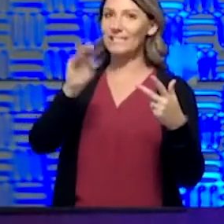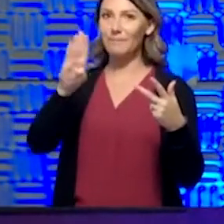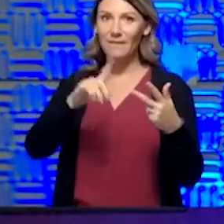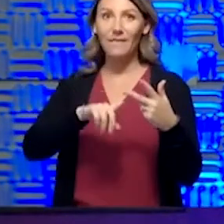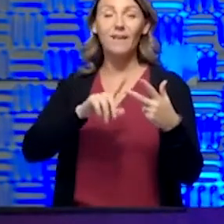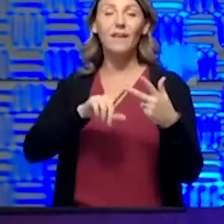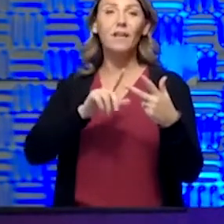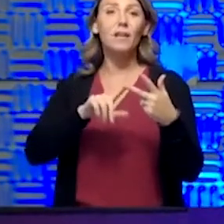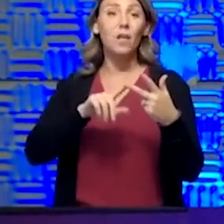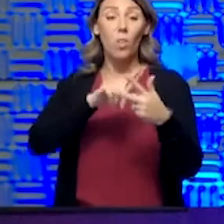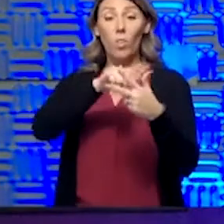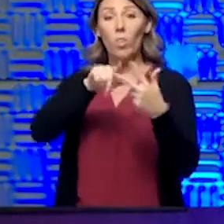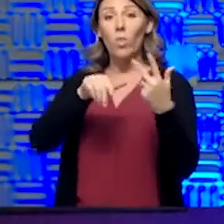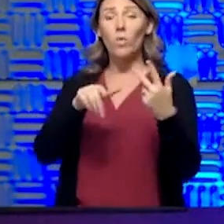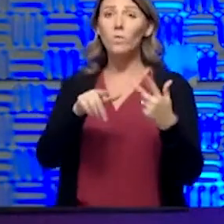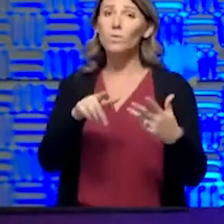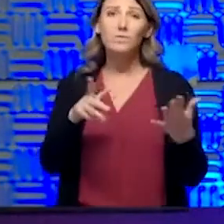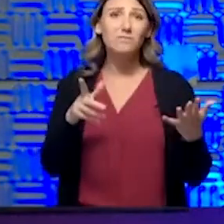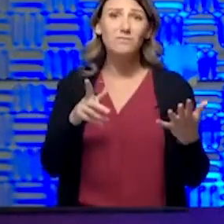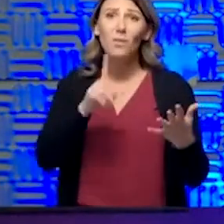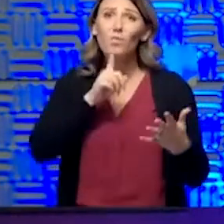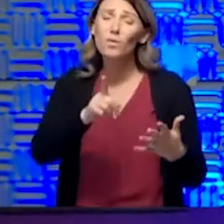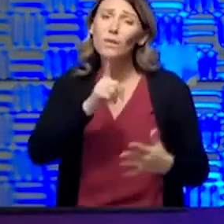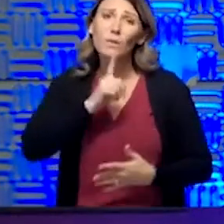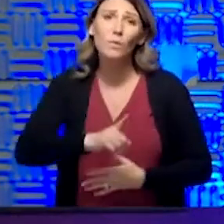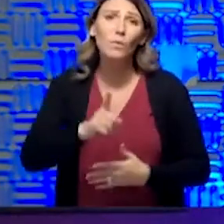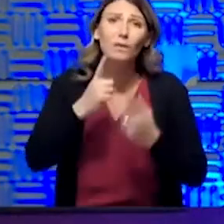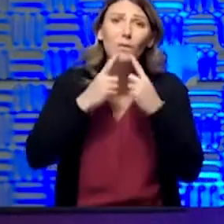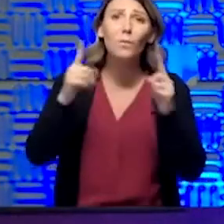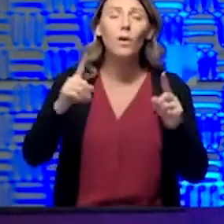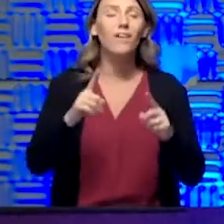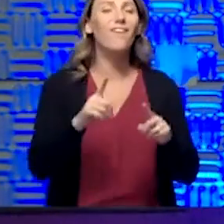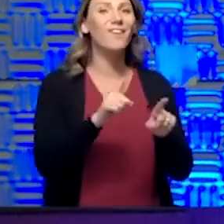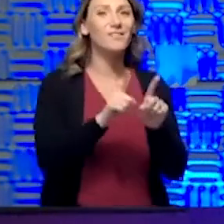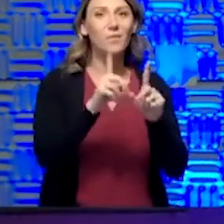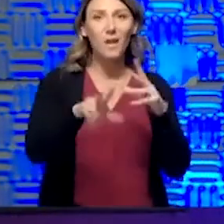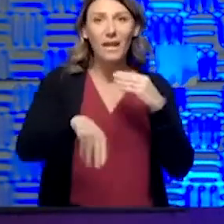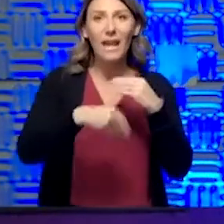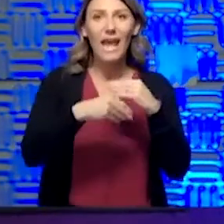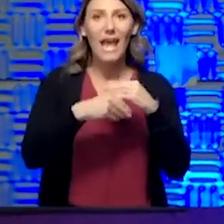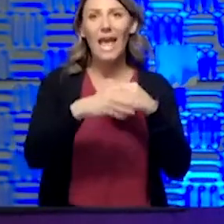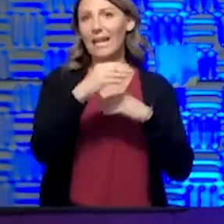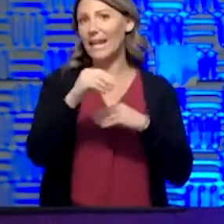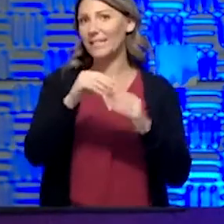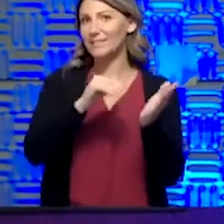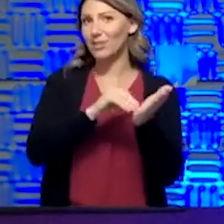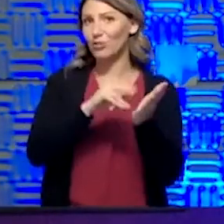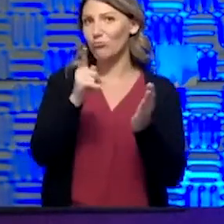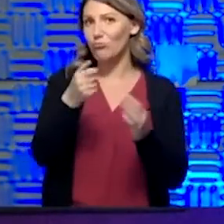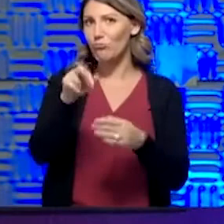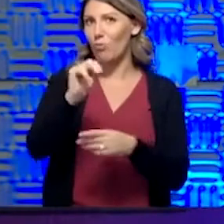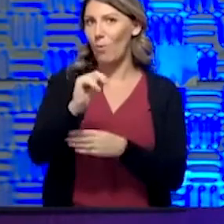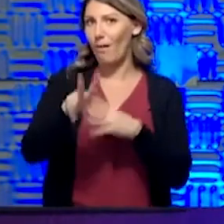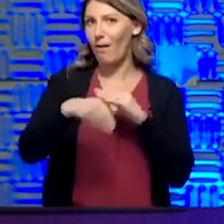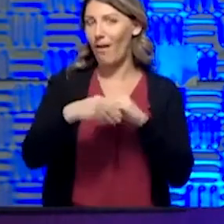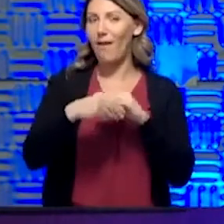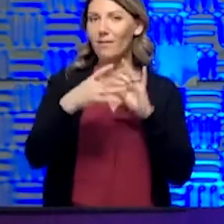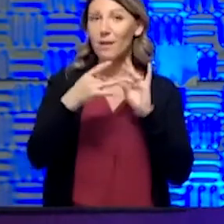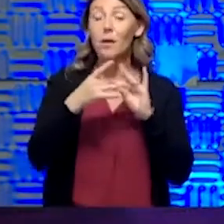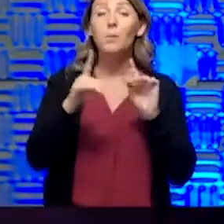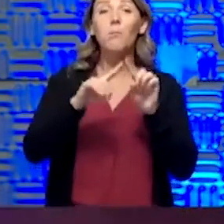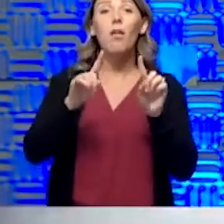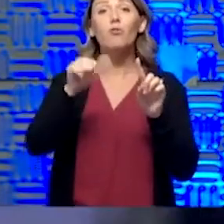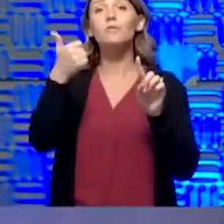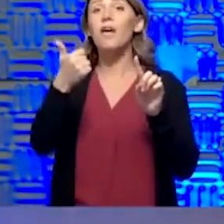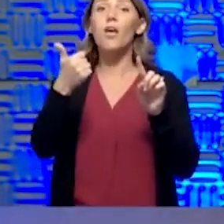really, really work. Yeah. And I would like to add, and certainly, Dr. Norman, please add any comments. You know, there's been some other information going